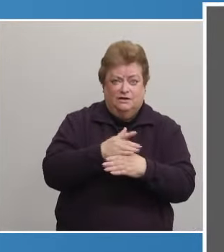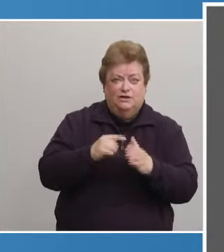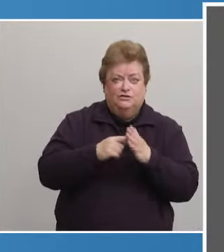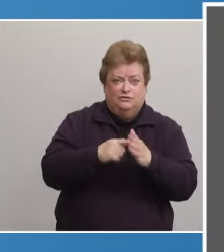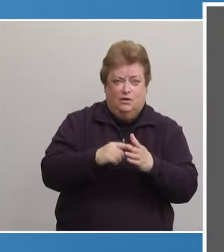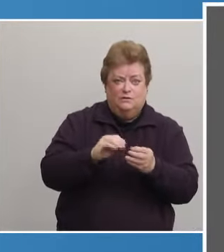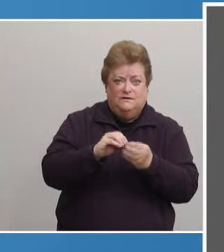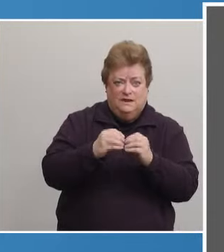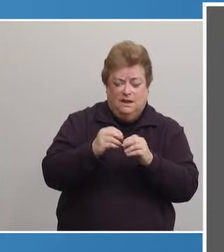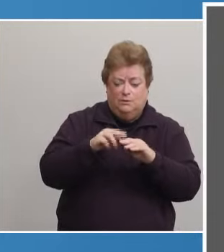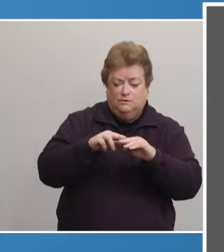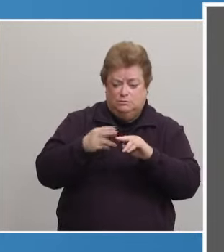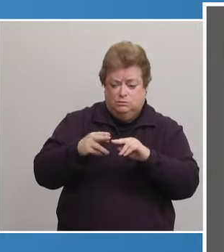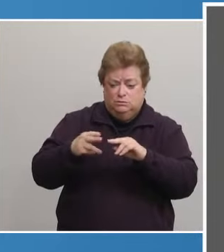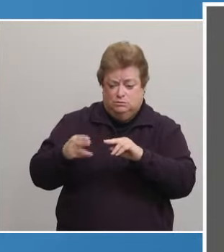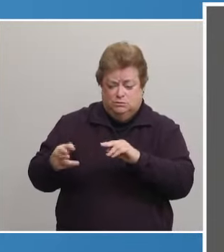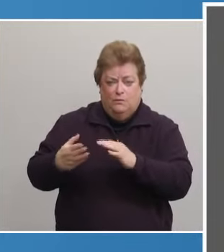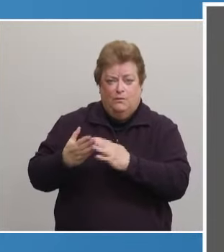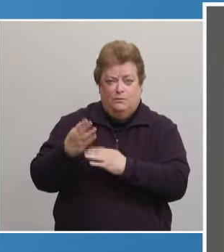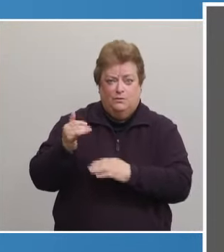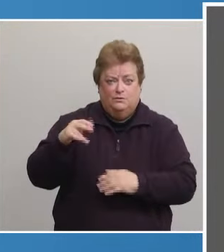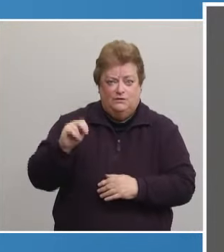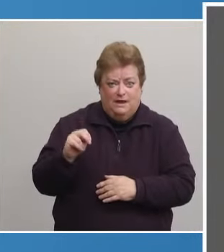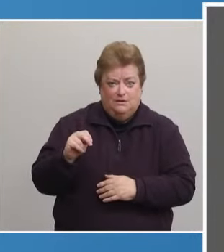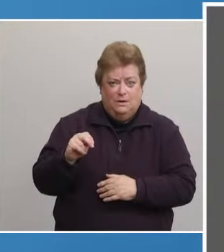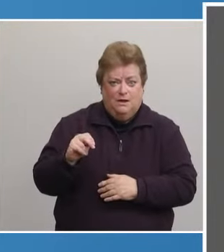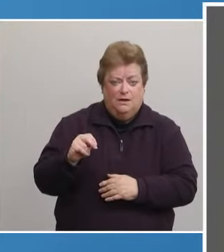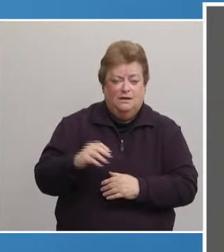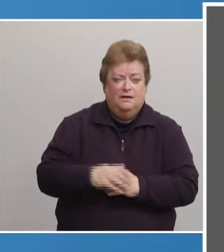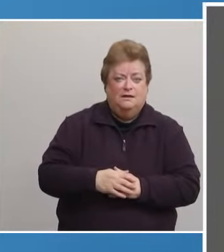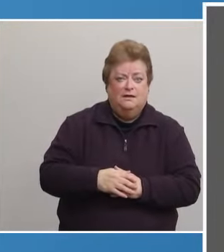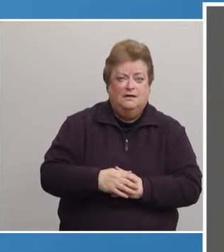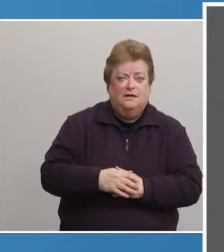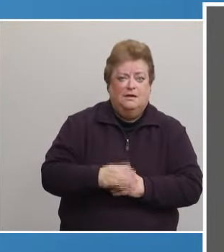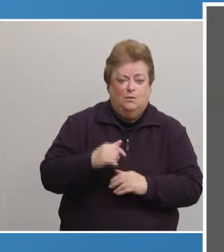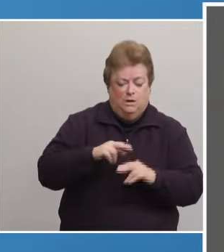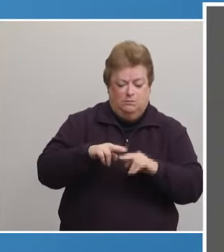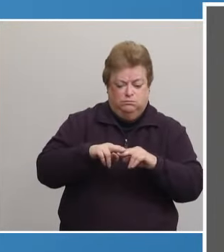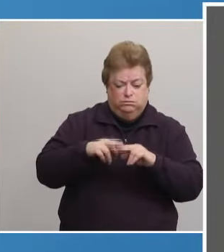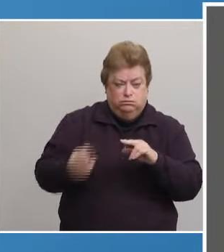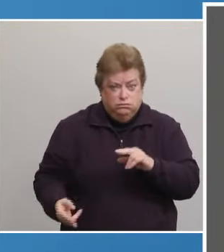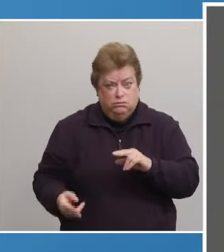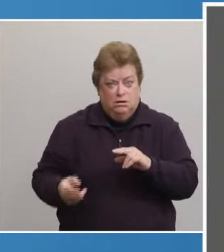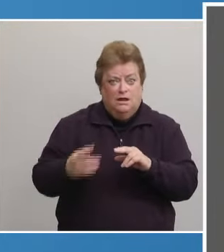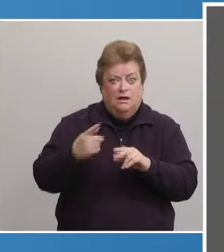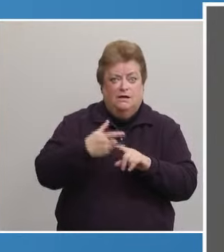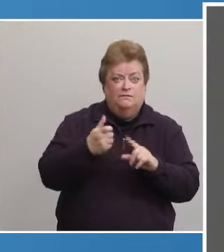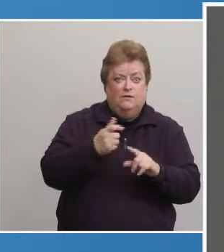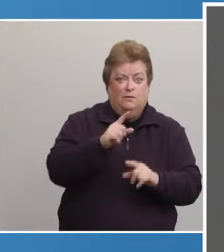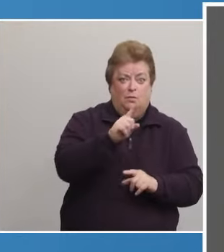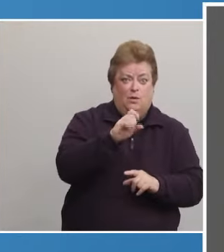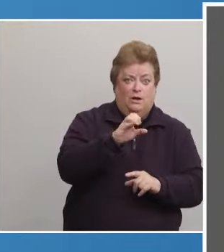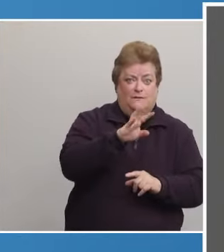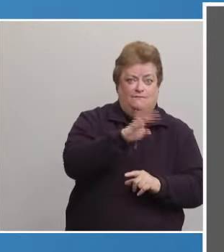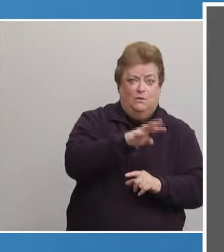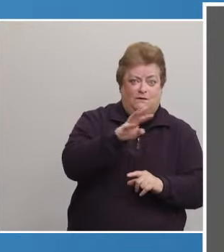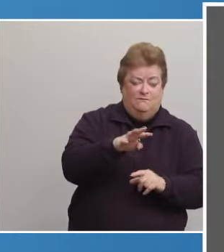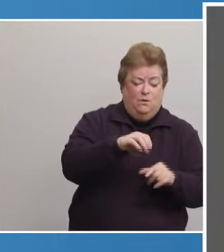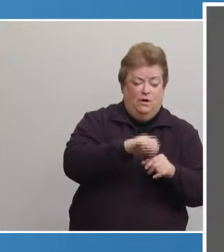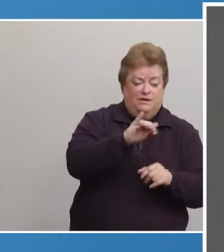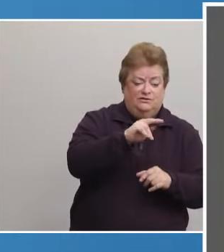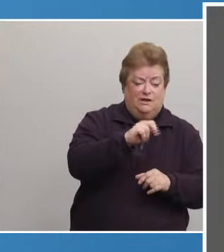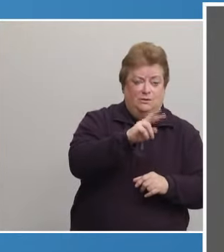decline through January. The average look took a big drop from 144 on January